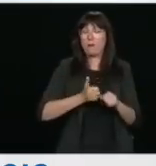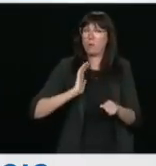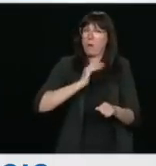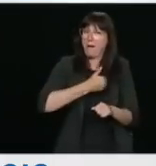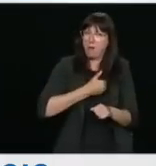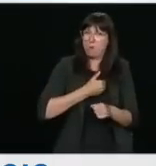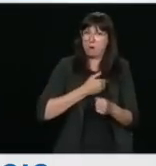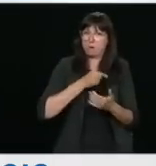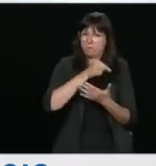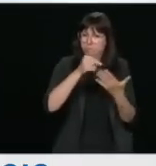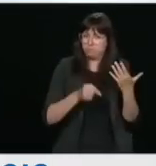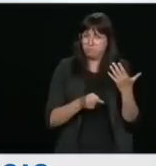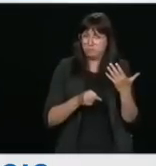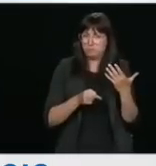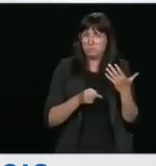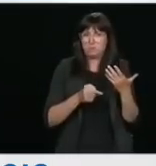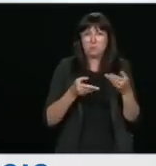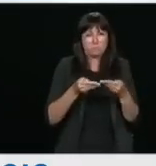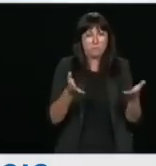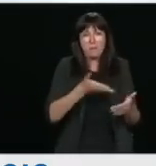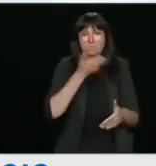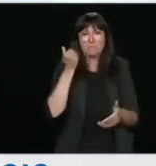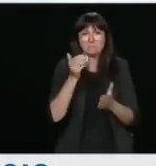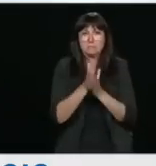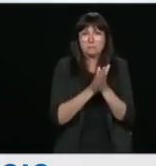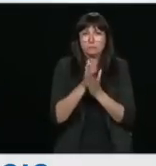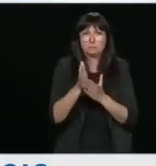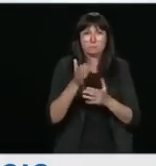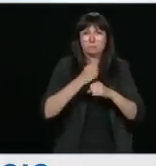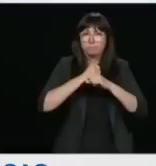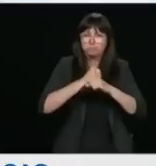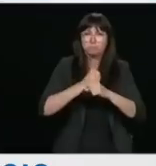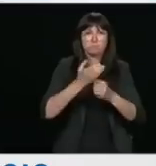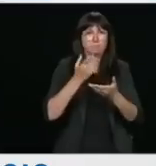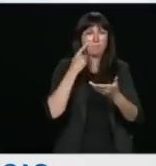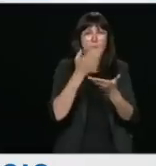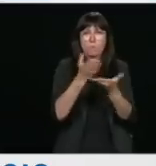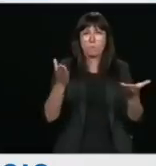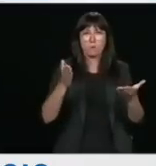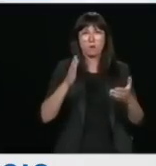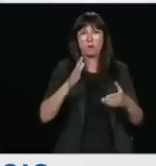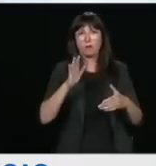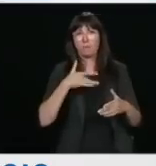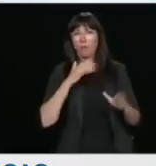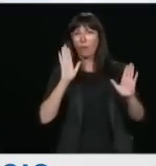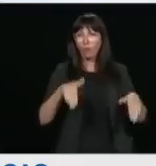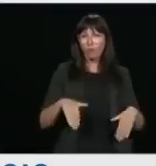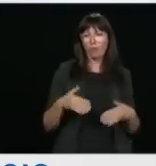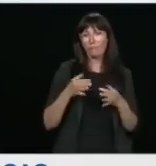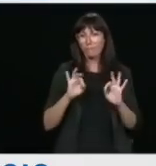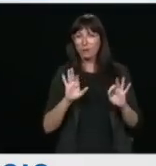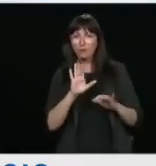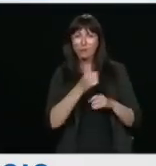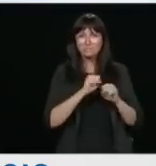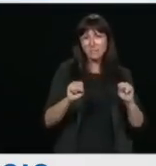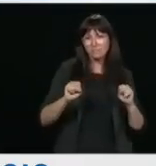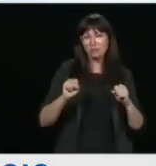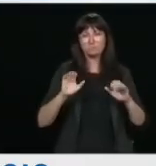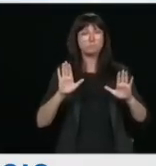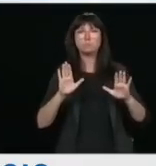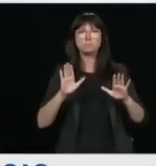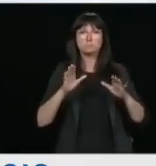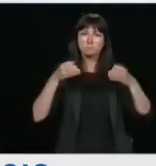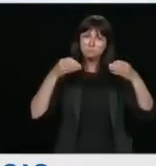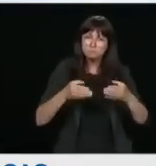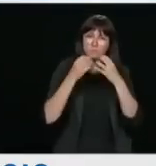interest of Canadians and we will never compromise their safety and security. We are very well served by our national